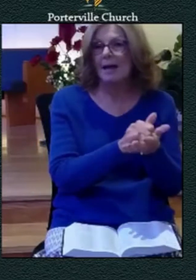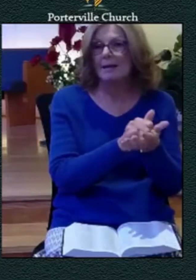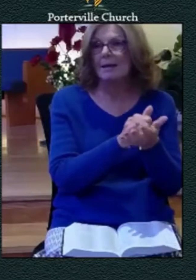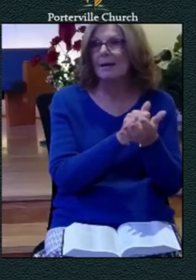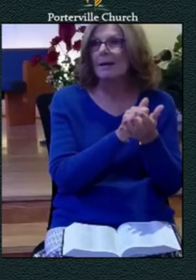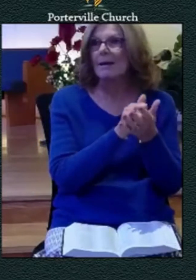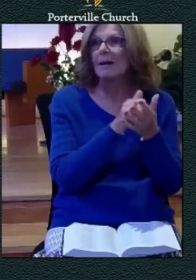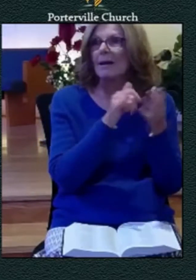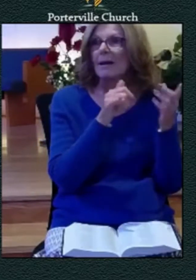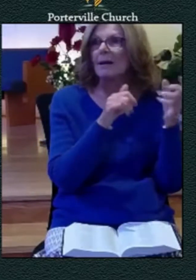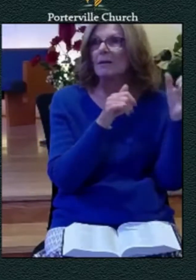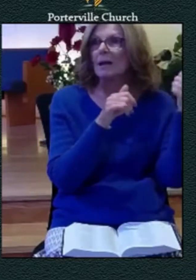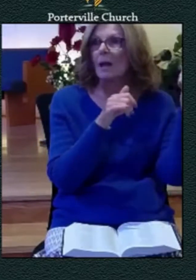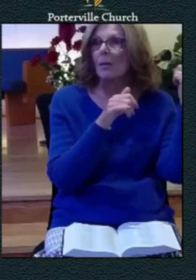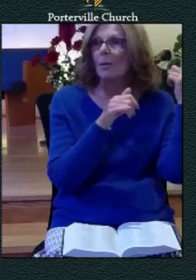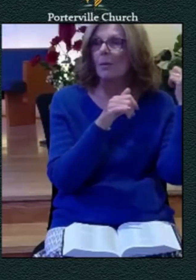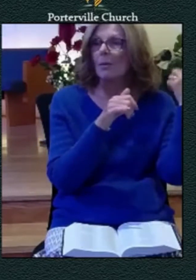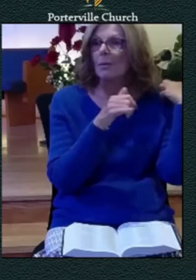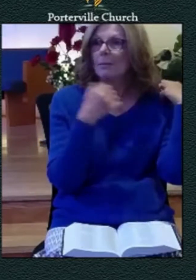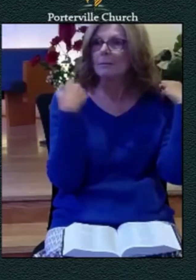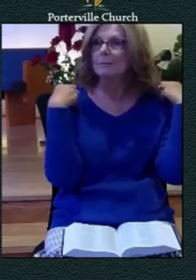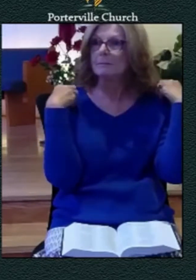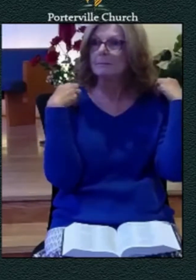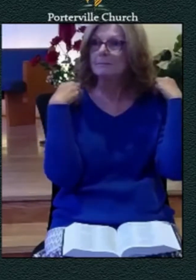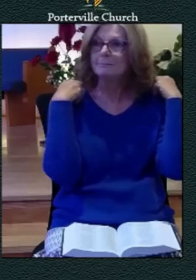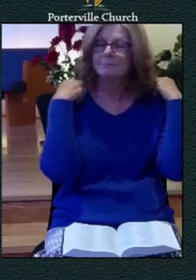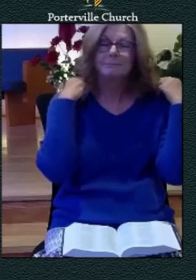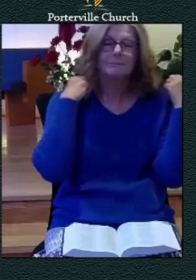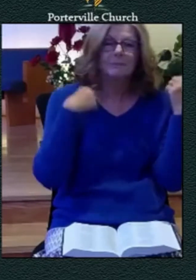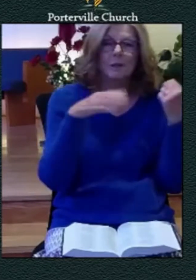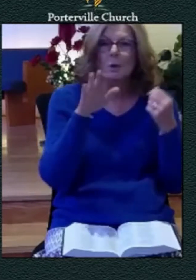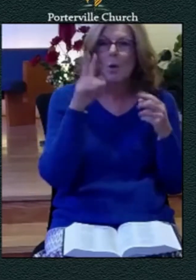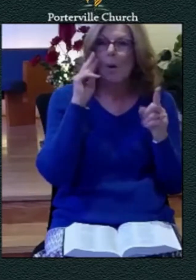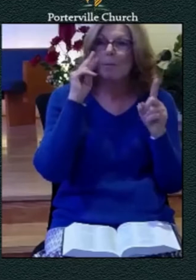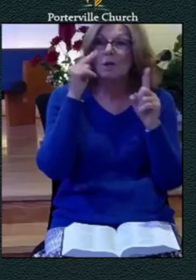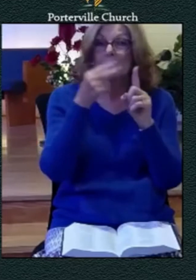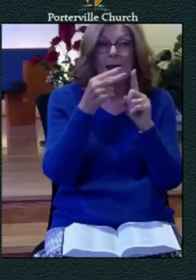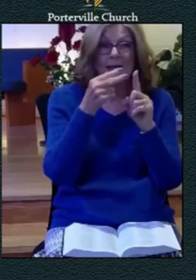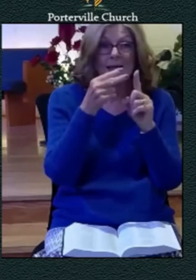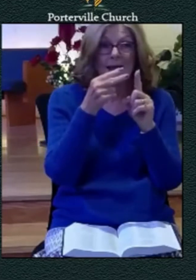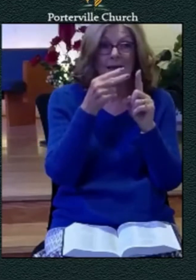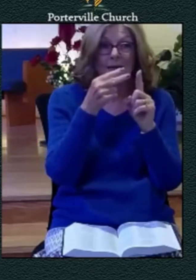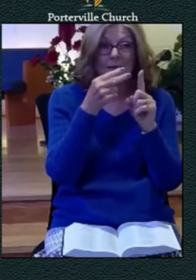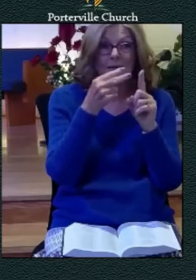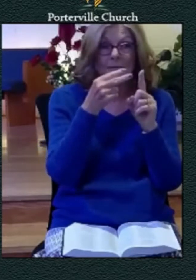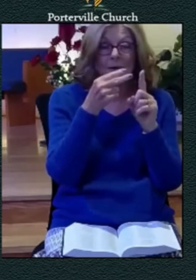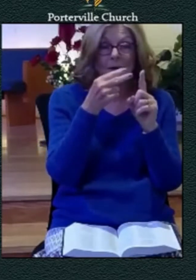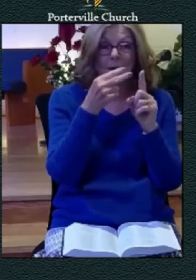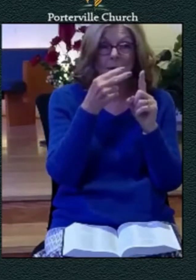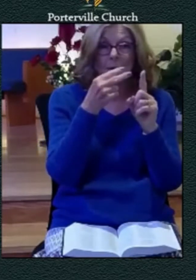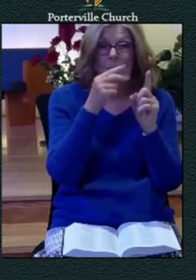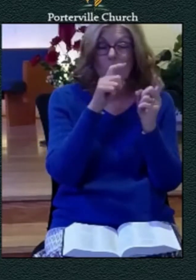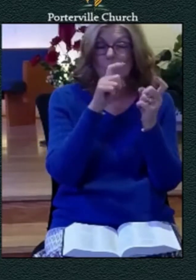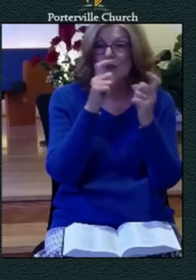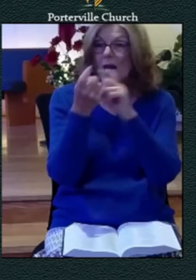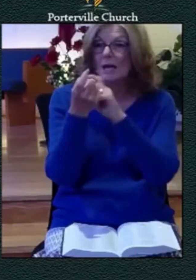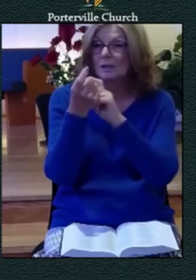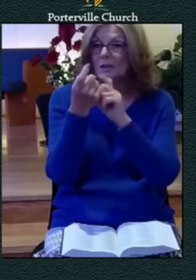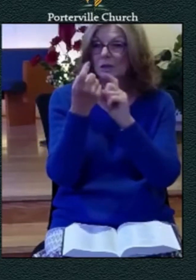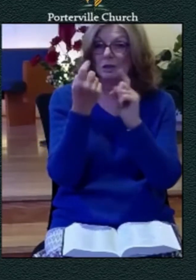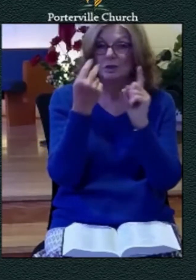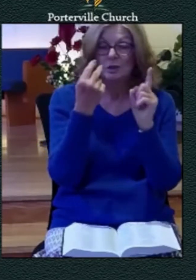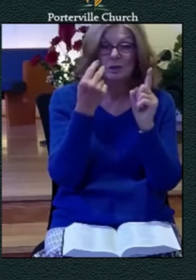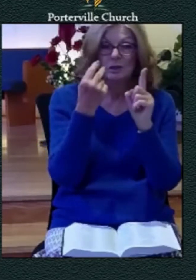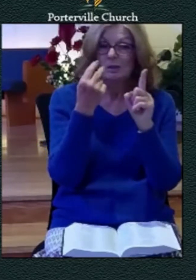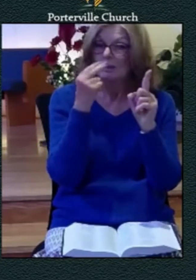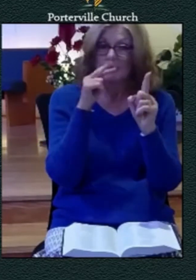there we go perspective shift our perspective can shift back to to where it should